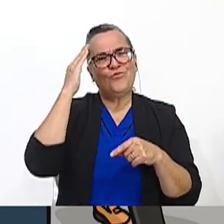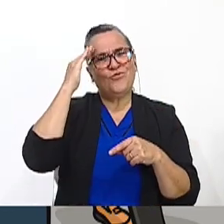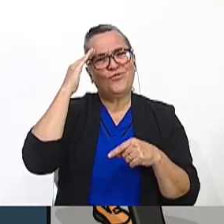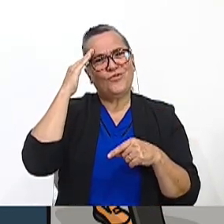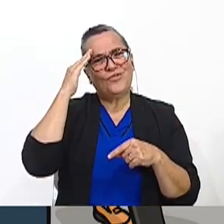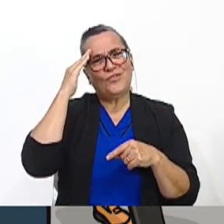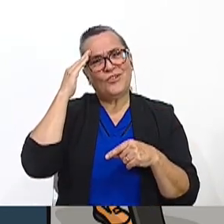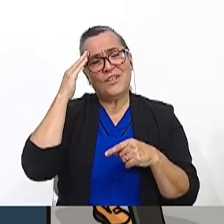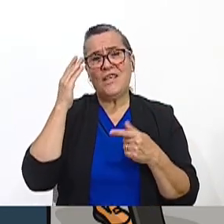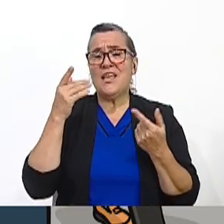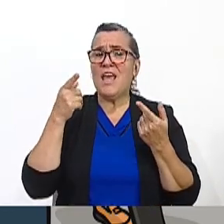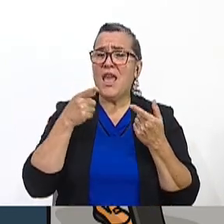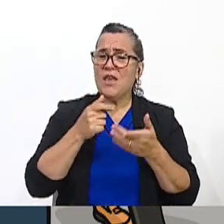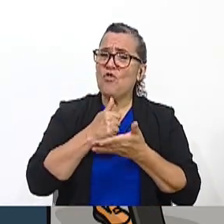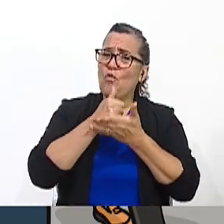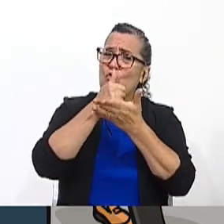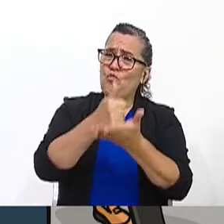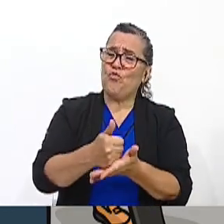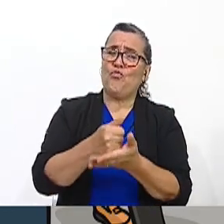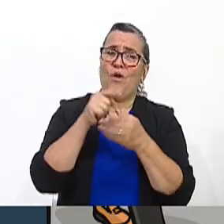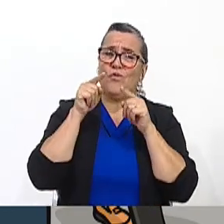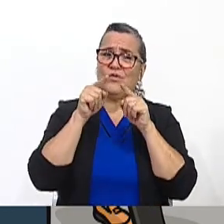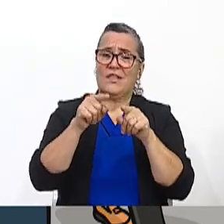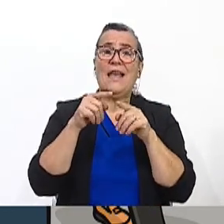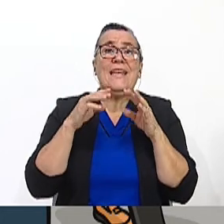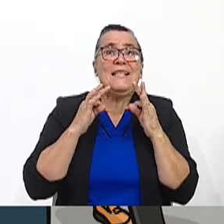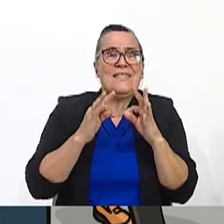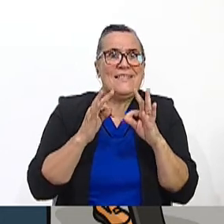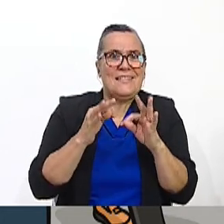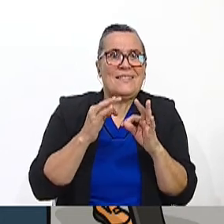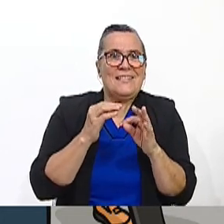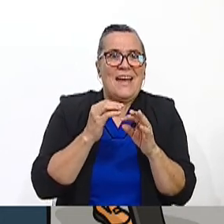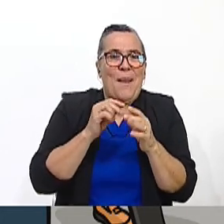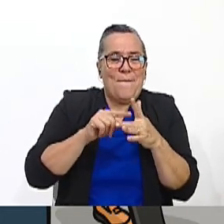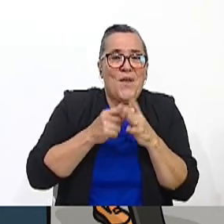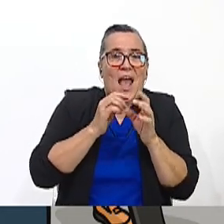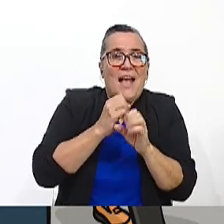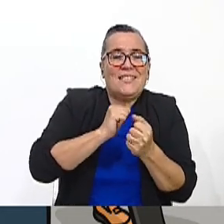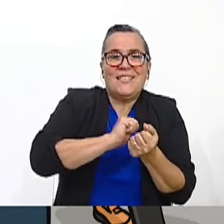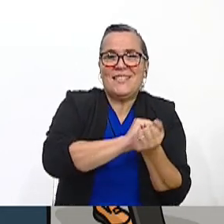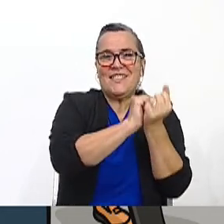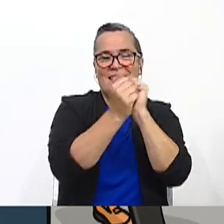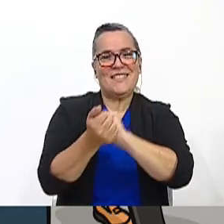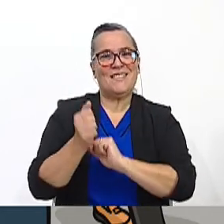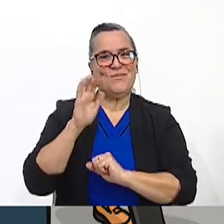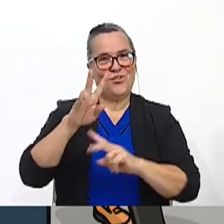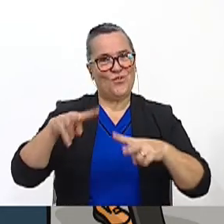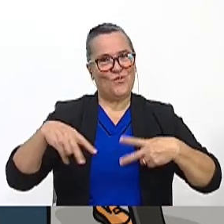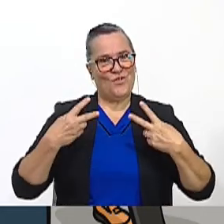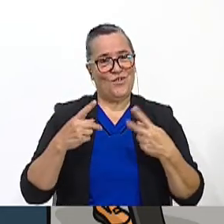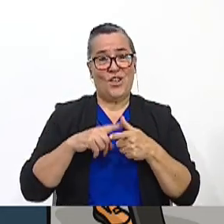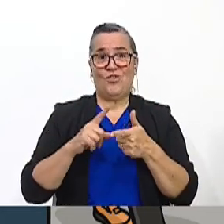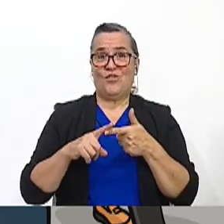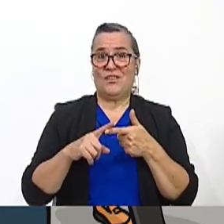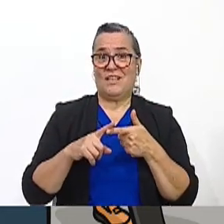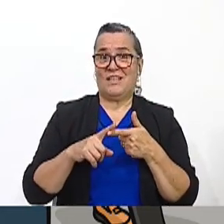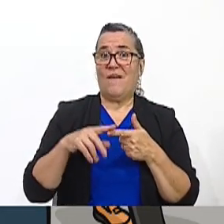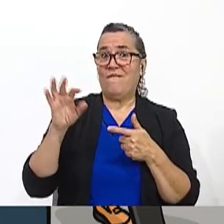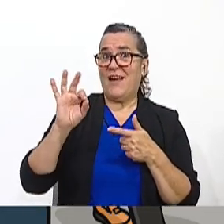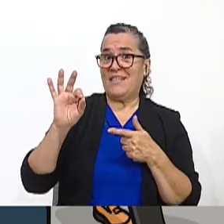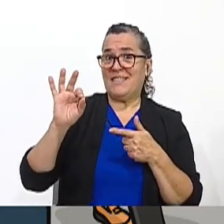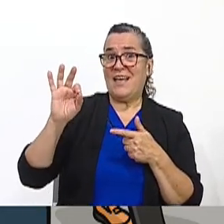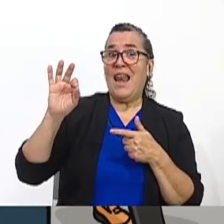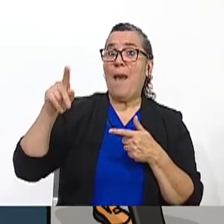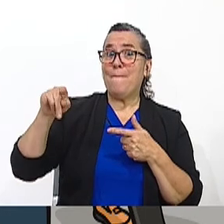help has helped you a lot. And that you're trying to make a change in your life. Well, as you can see, she was Francela Porras, one of my